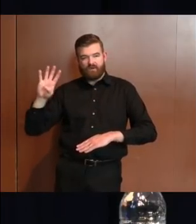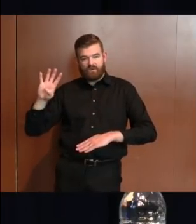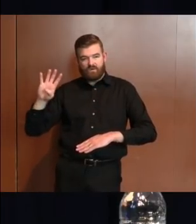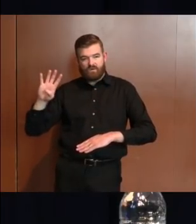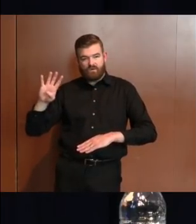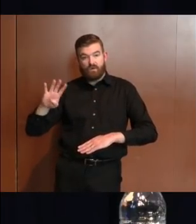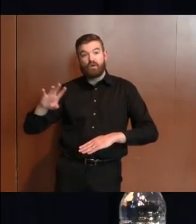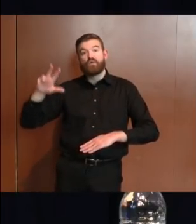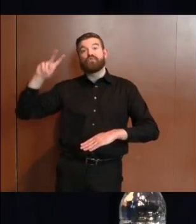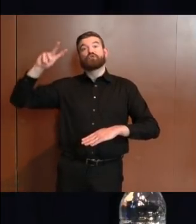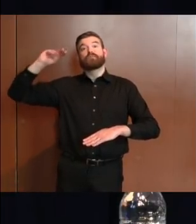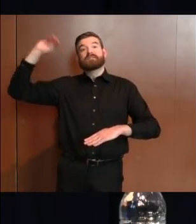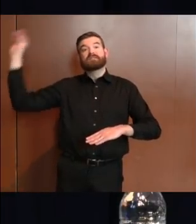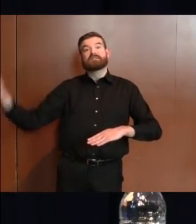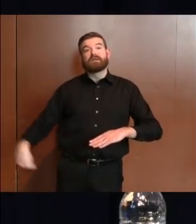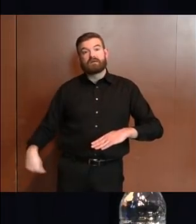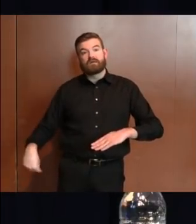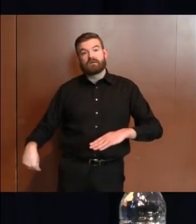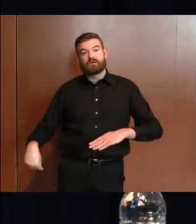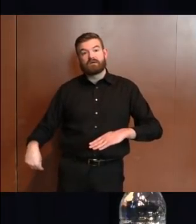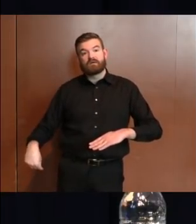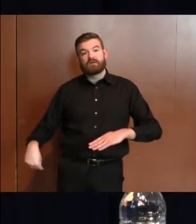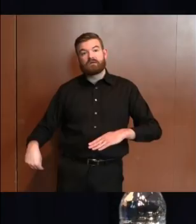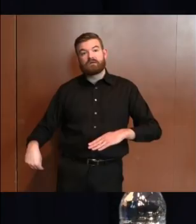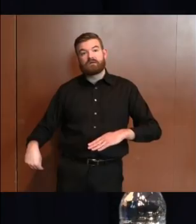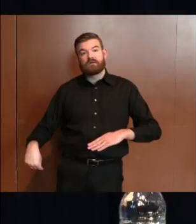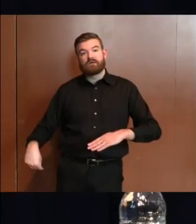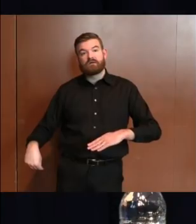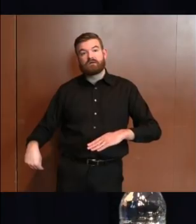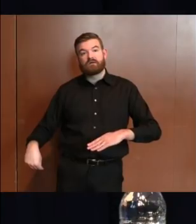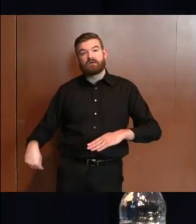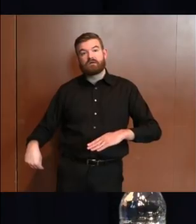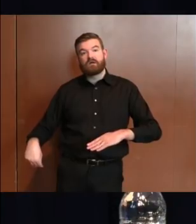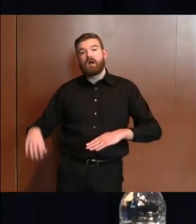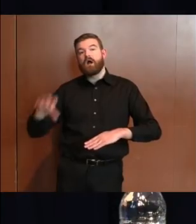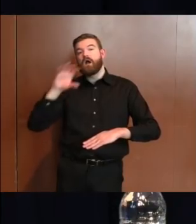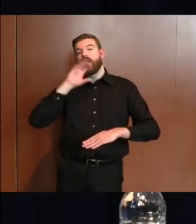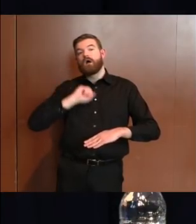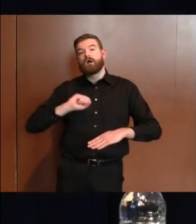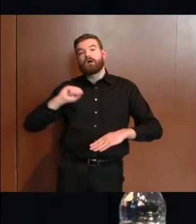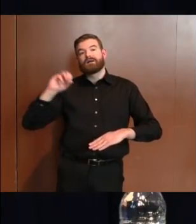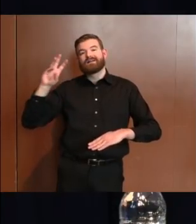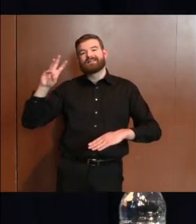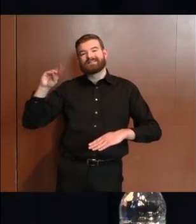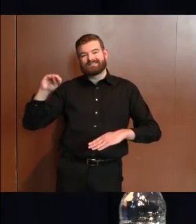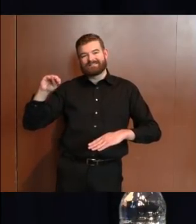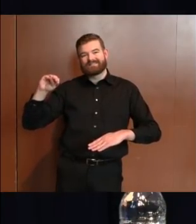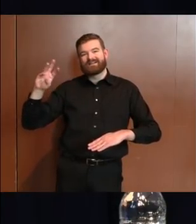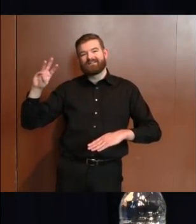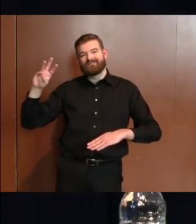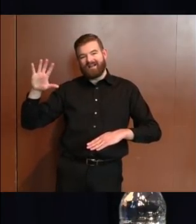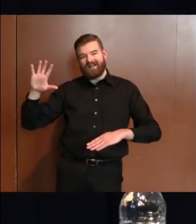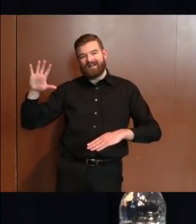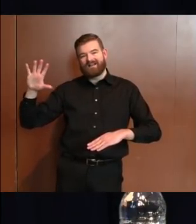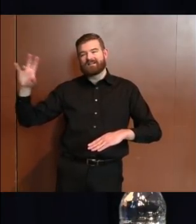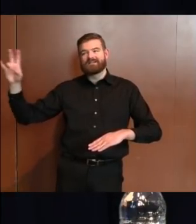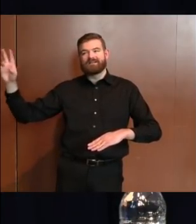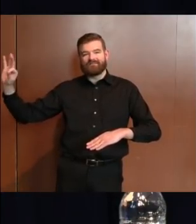32% or 268 individuals between the ages of 65 and 79.